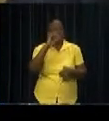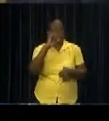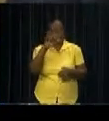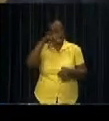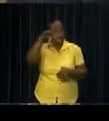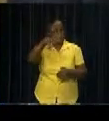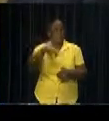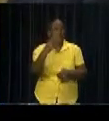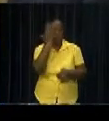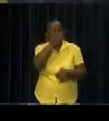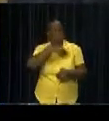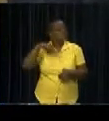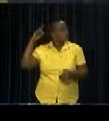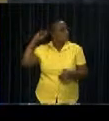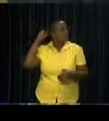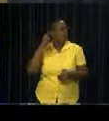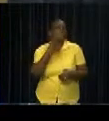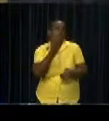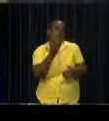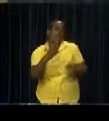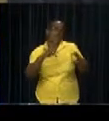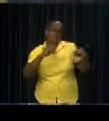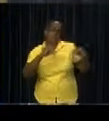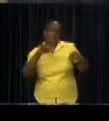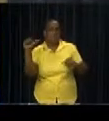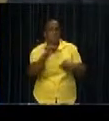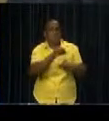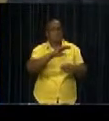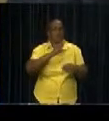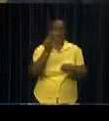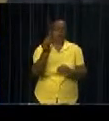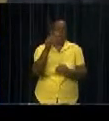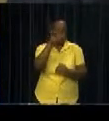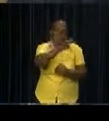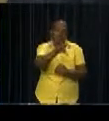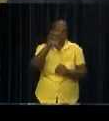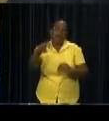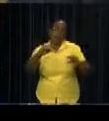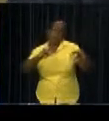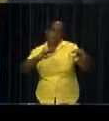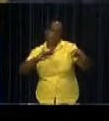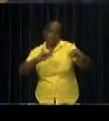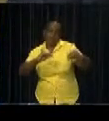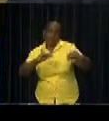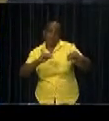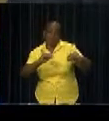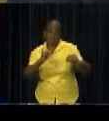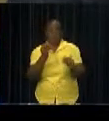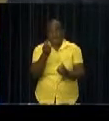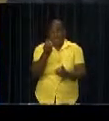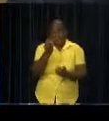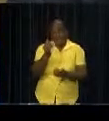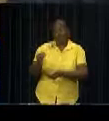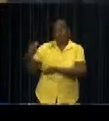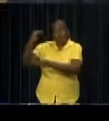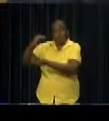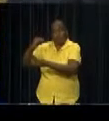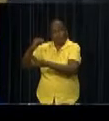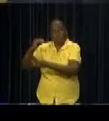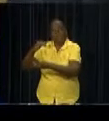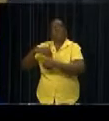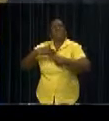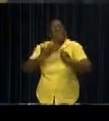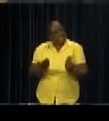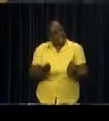that it is more expensive for people to borrow and banks have less money to invest. This means that the income